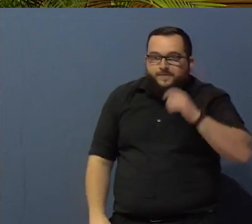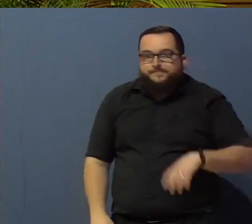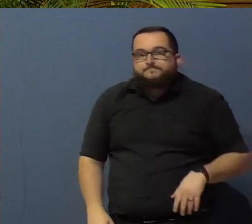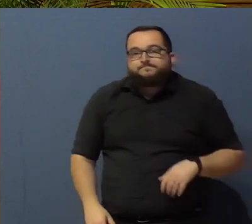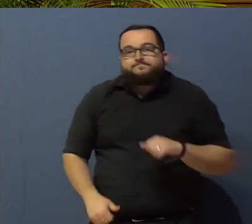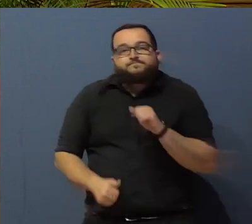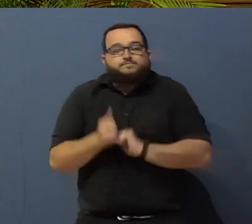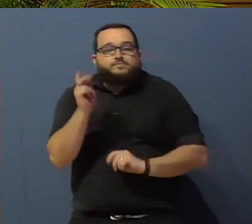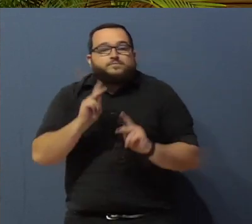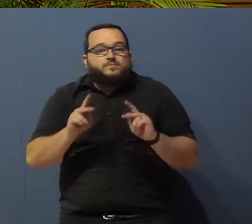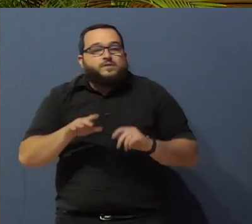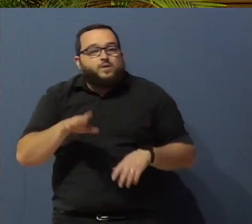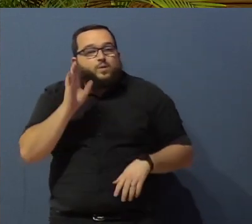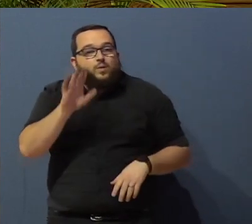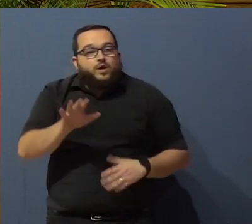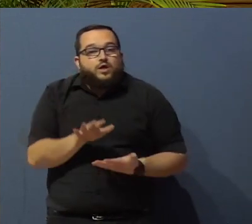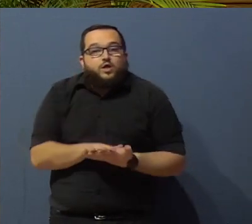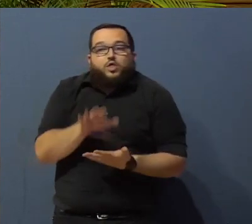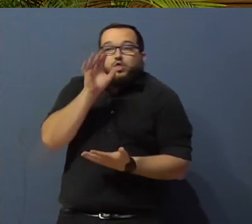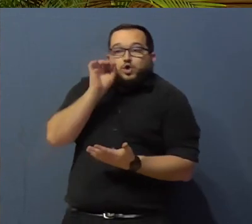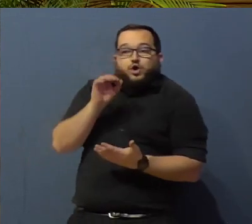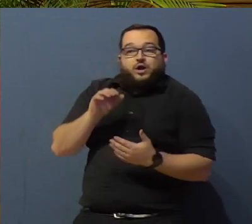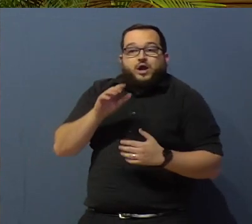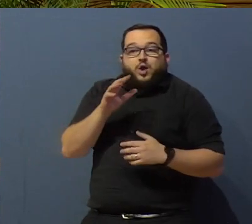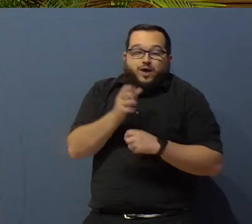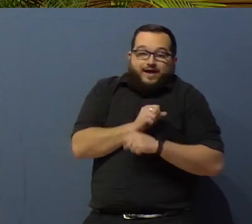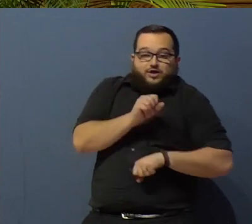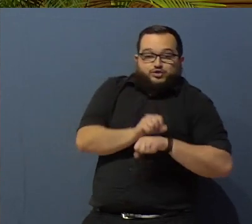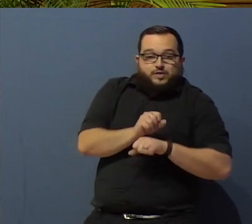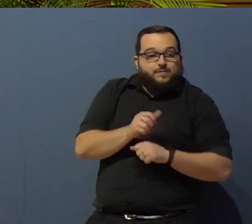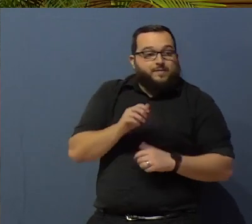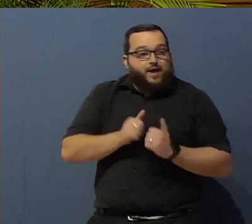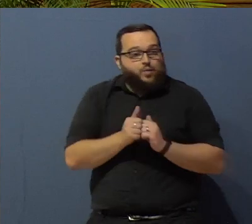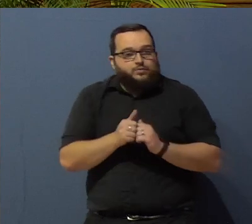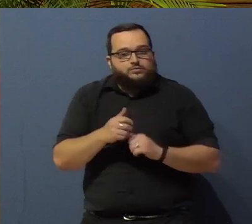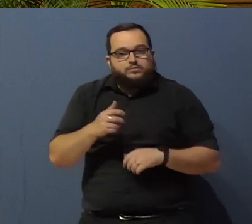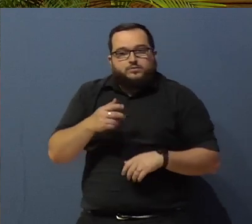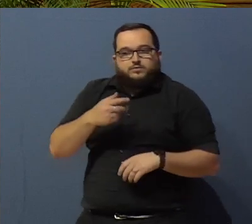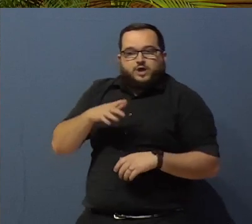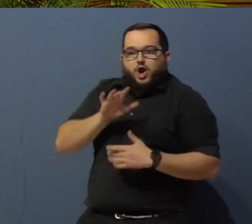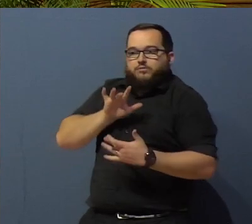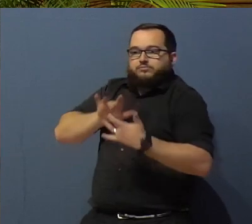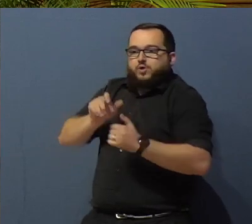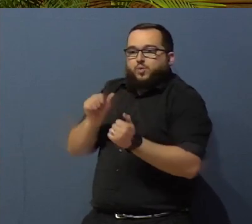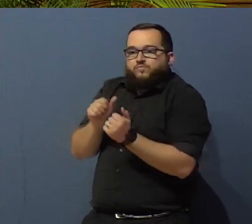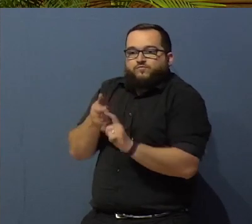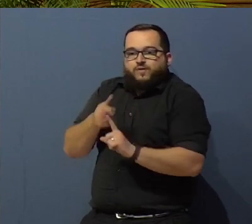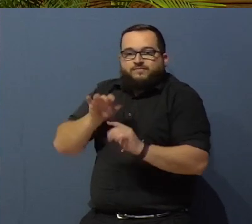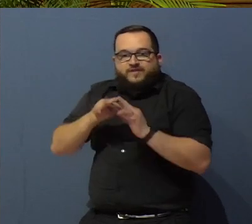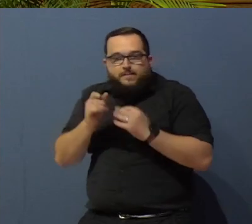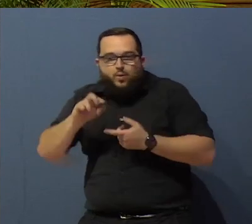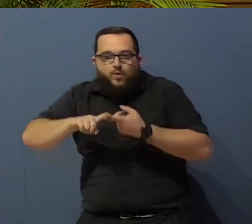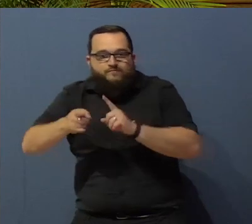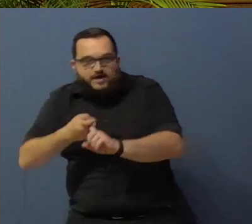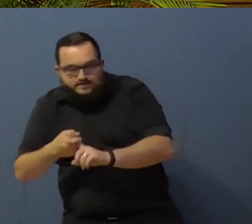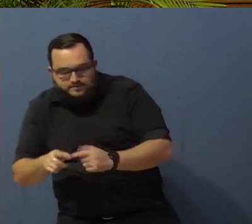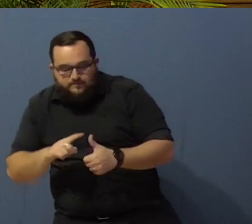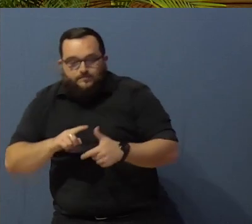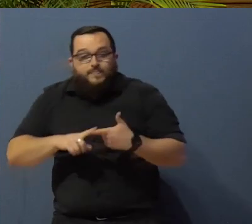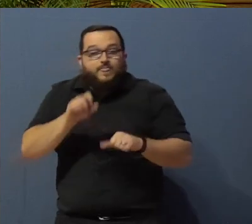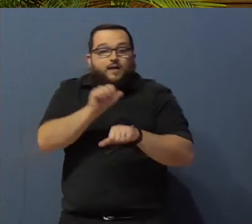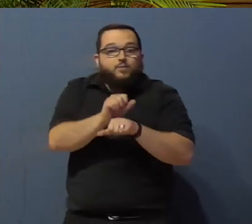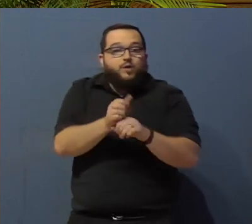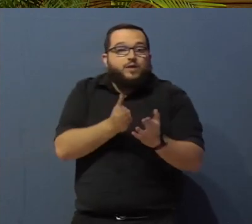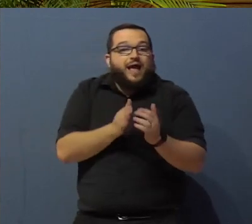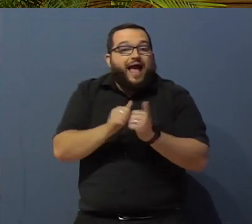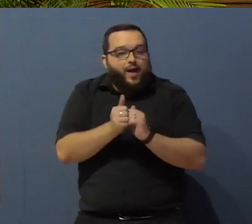Most people find employment by personal contacts. That's number one. Number two, employment comes through experience. Number three,